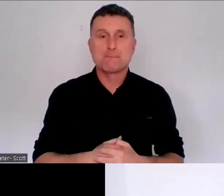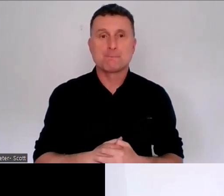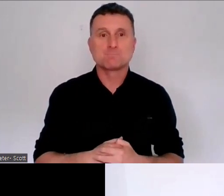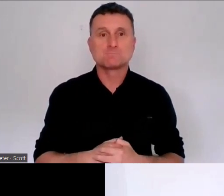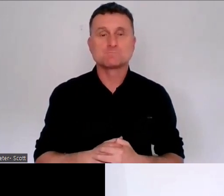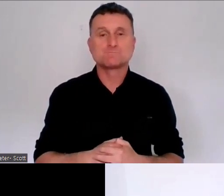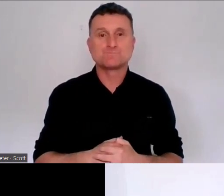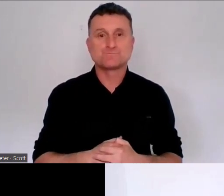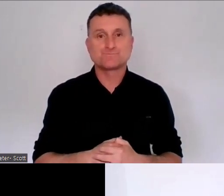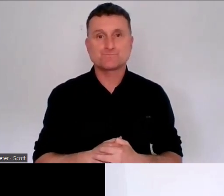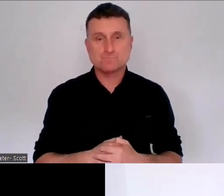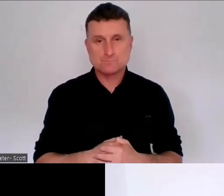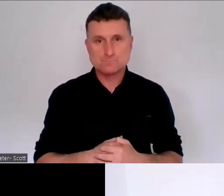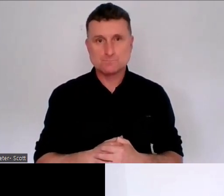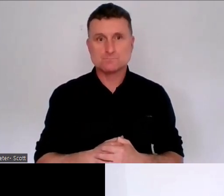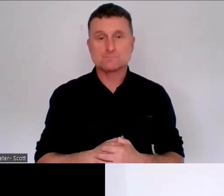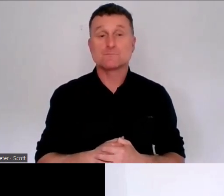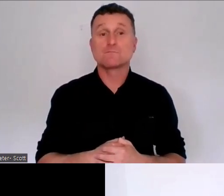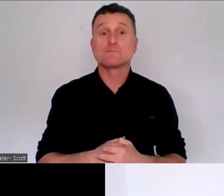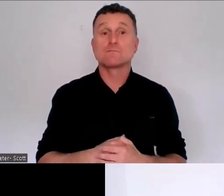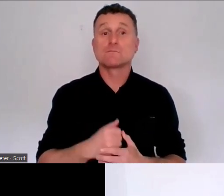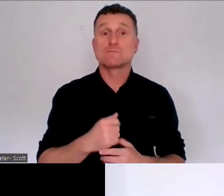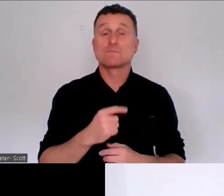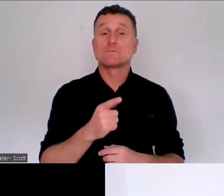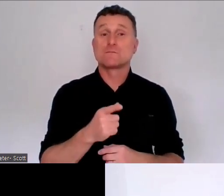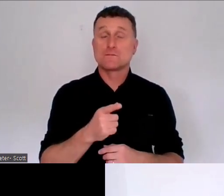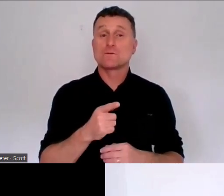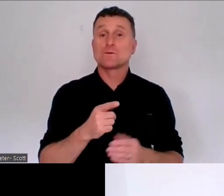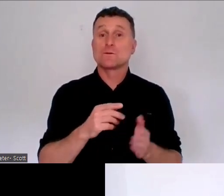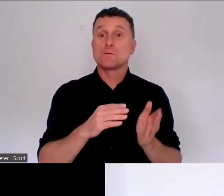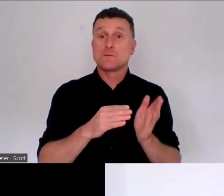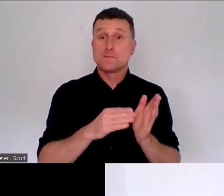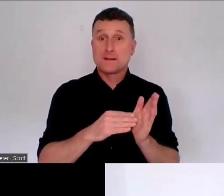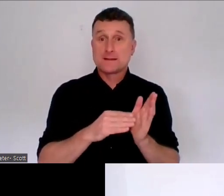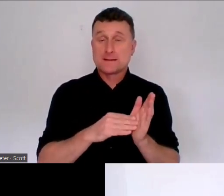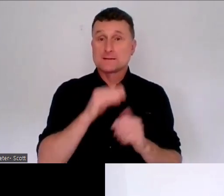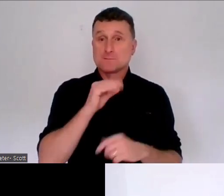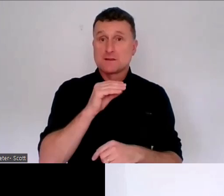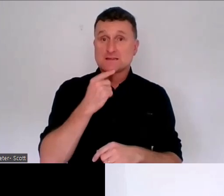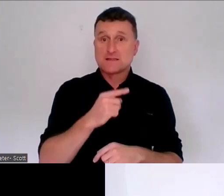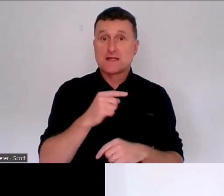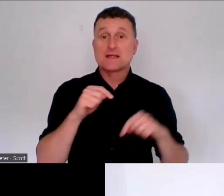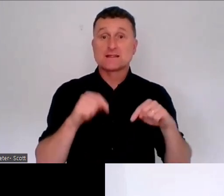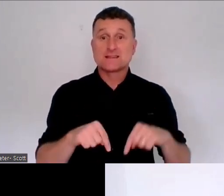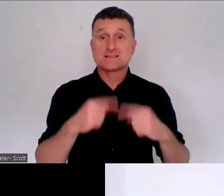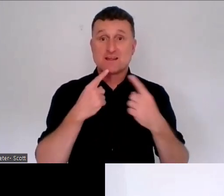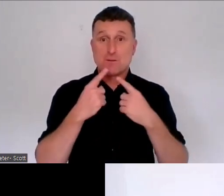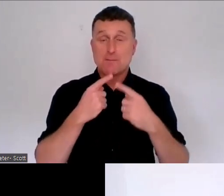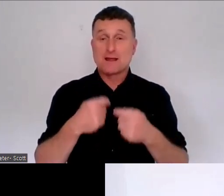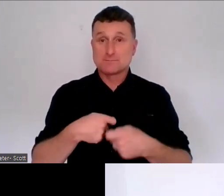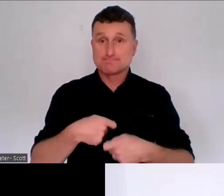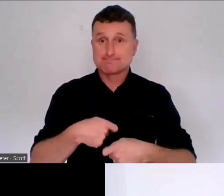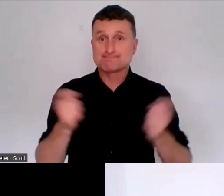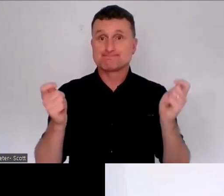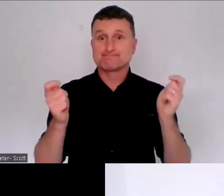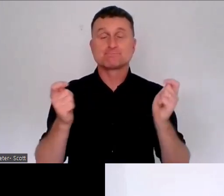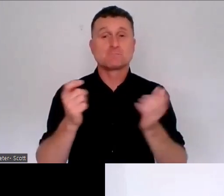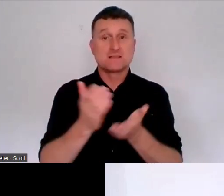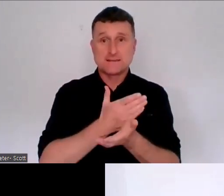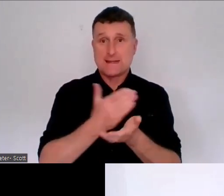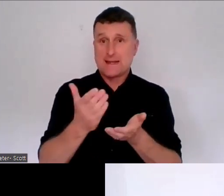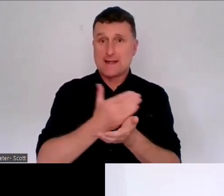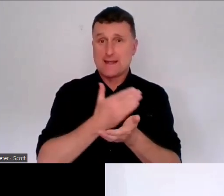And we can take this as an opportunity to to encourage you to share to share this widely that we've tried to distribute our